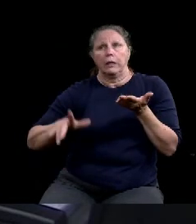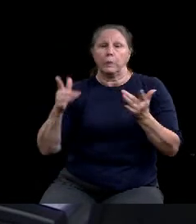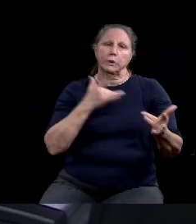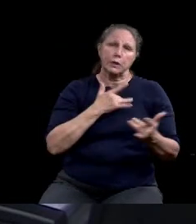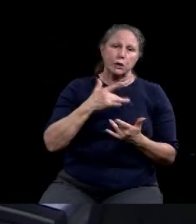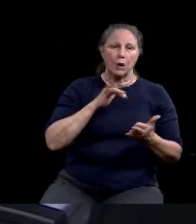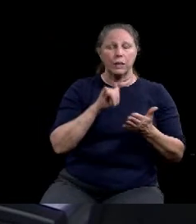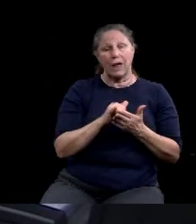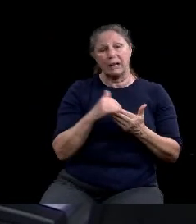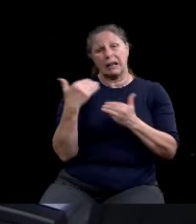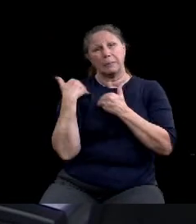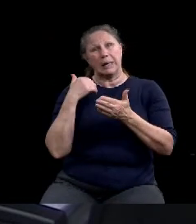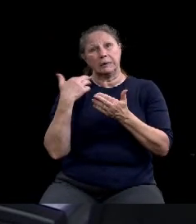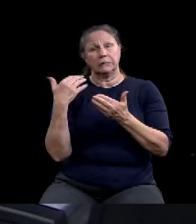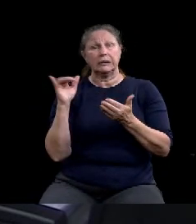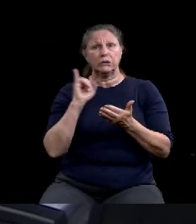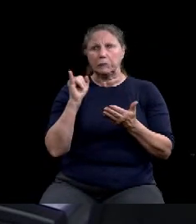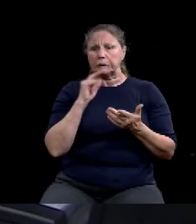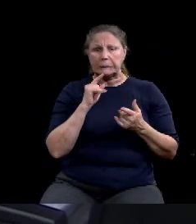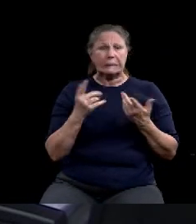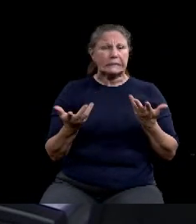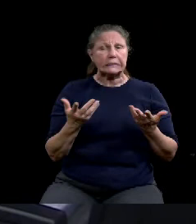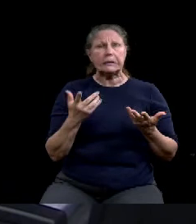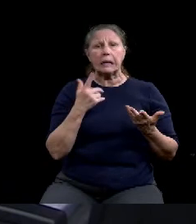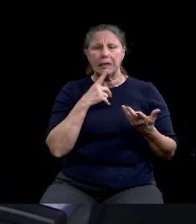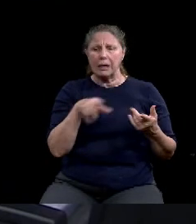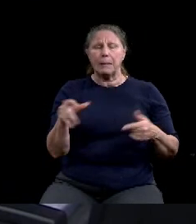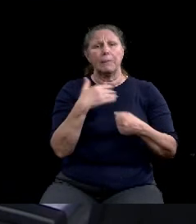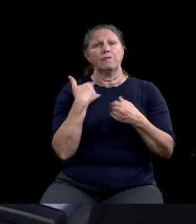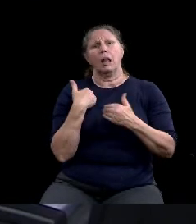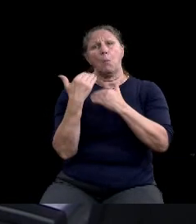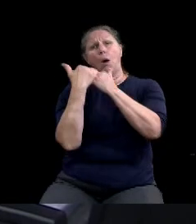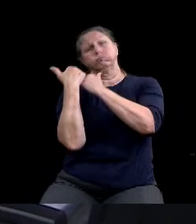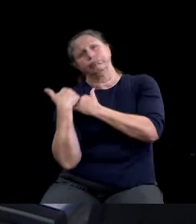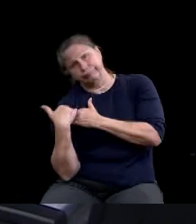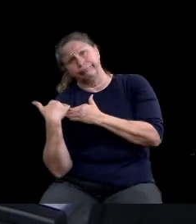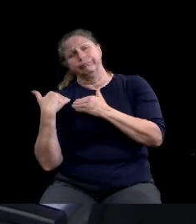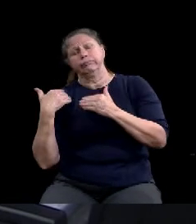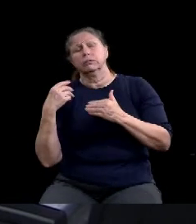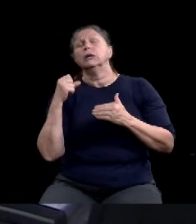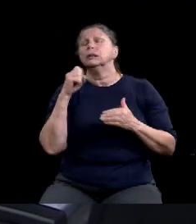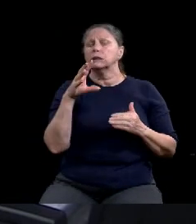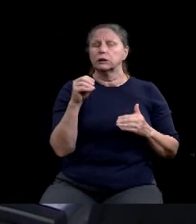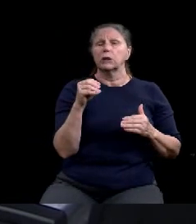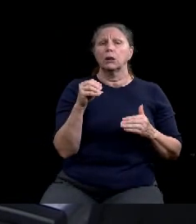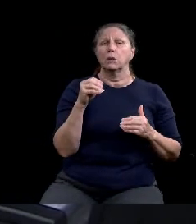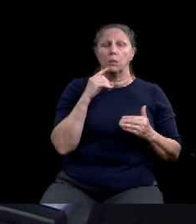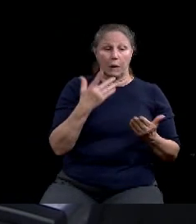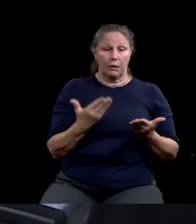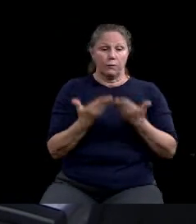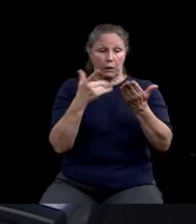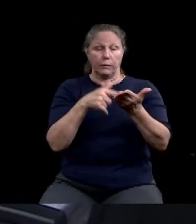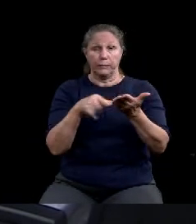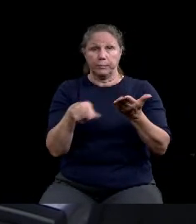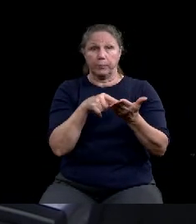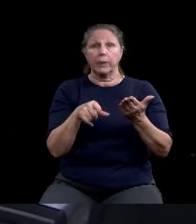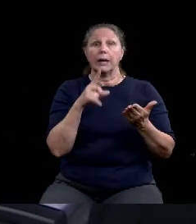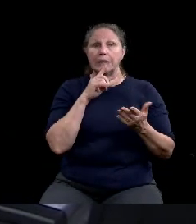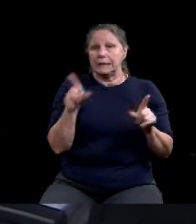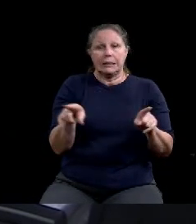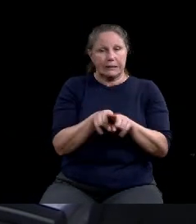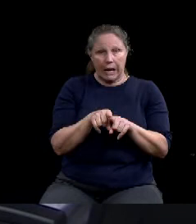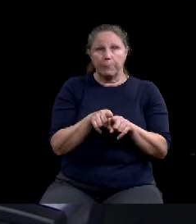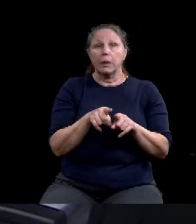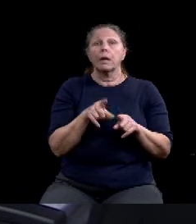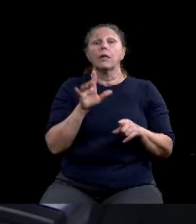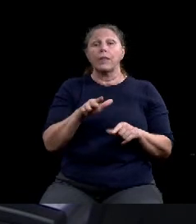very small businesses, and so the action in front of you today, council, is the same. We would remove the requirement for liability